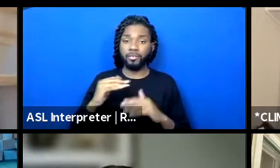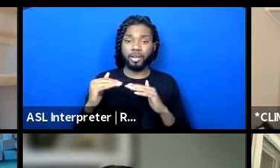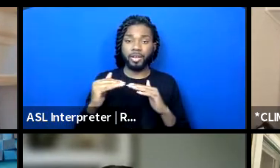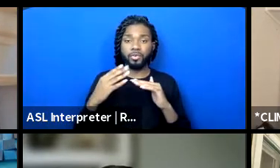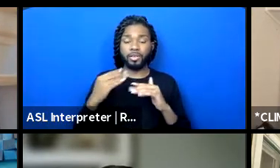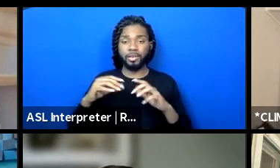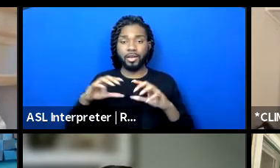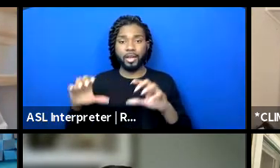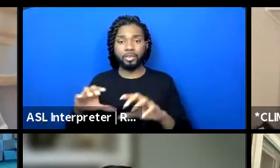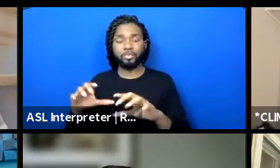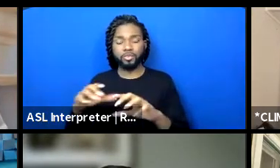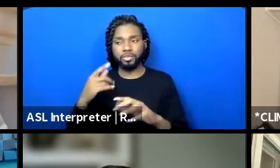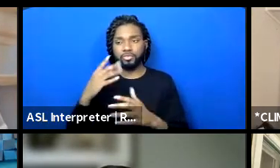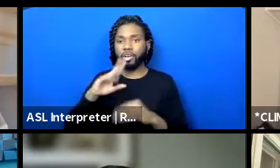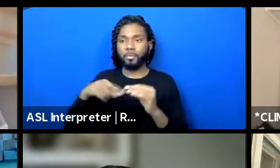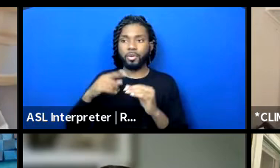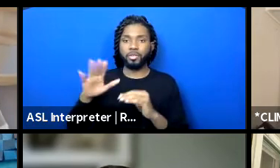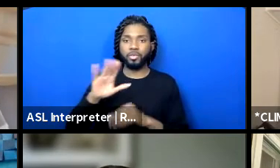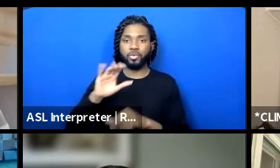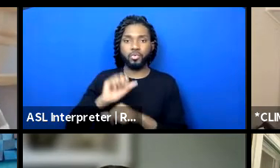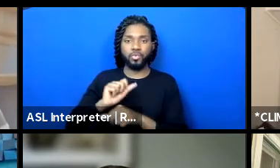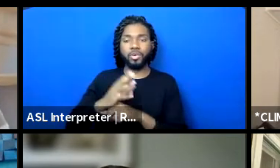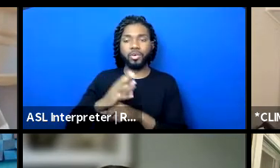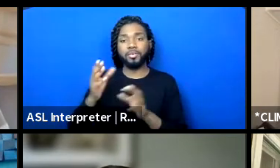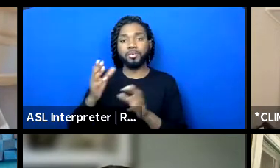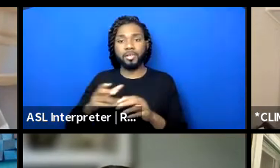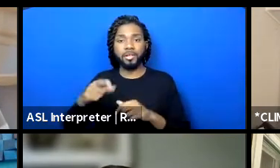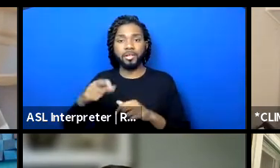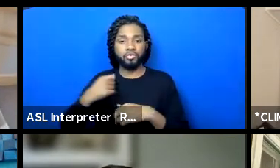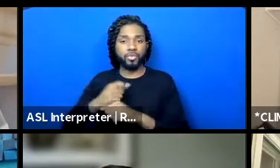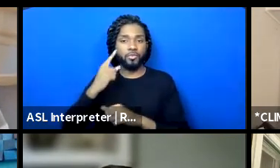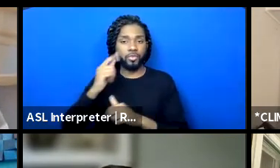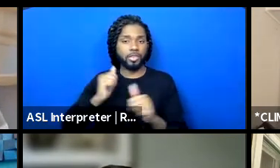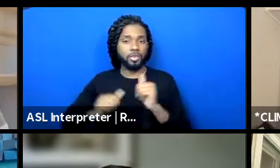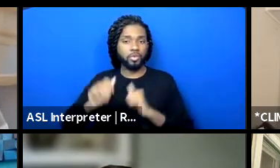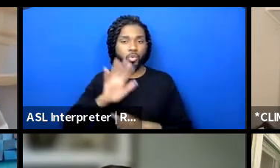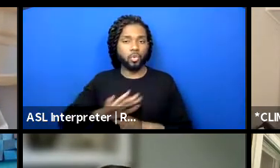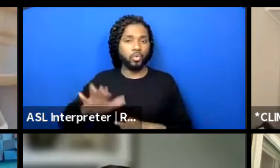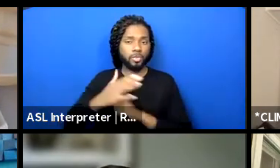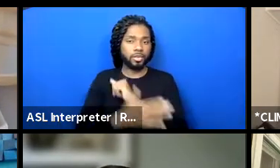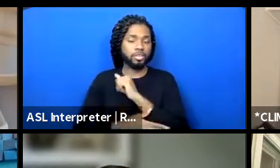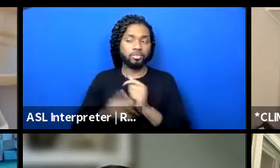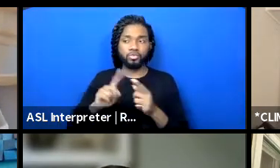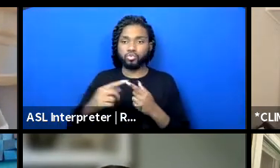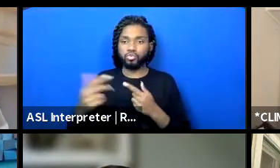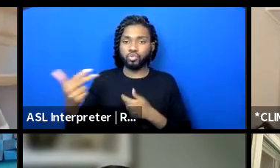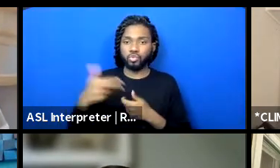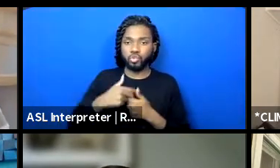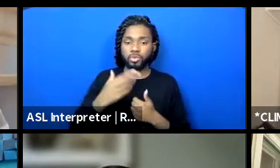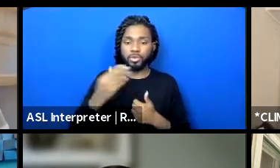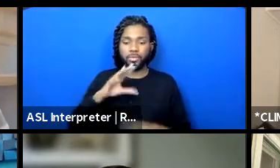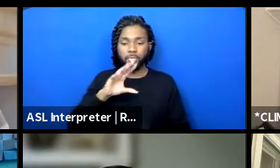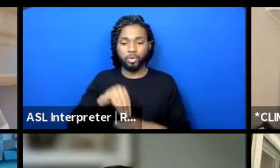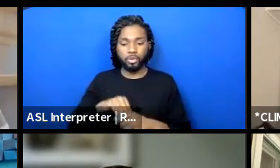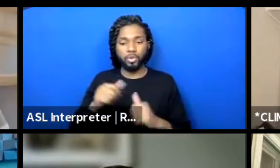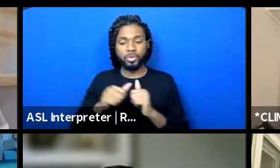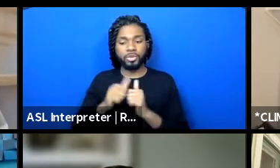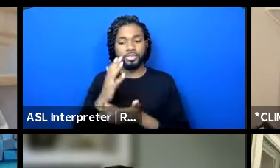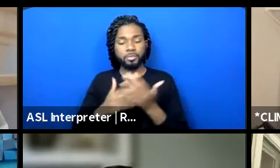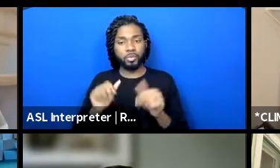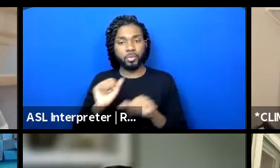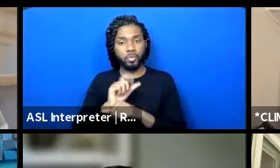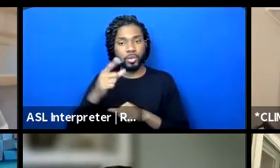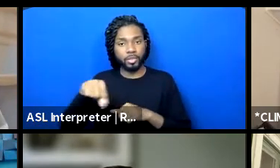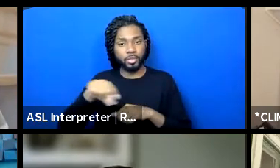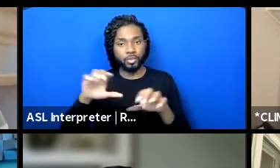the work that they're doing and the plan that they're creating for theaters all across the nation to join and be a part of with some of work they were doing. And